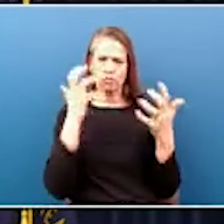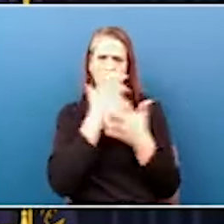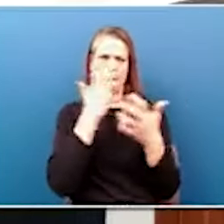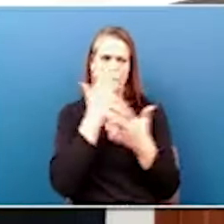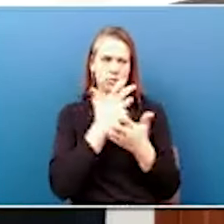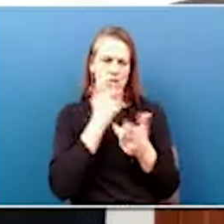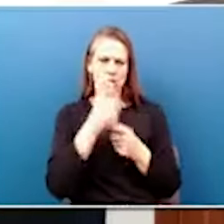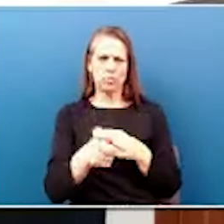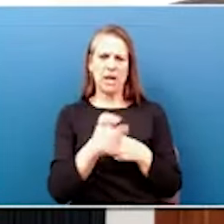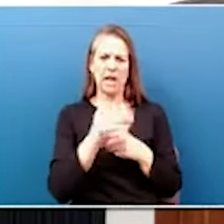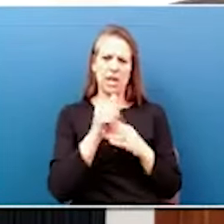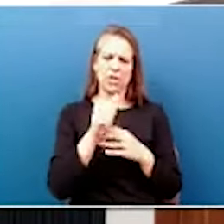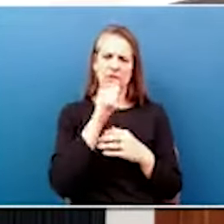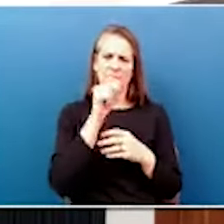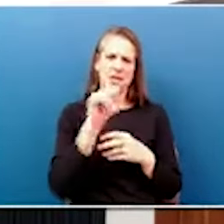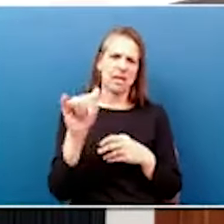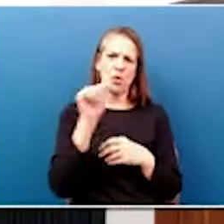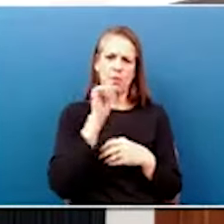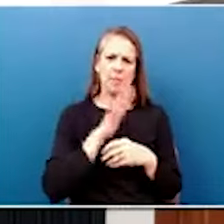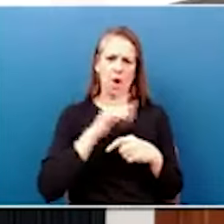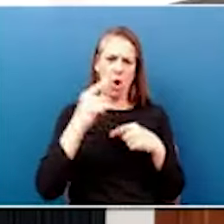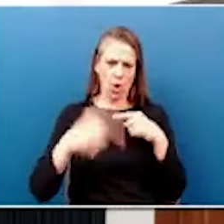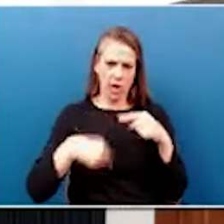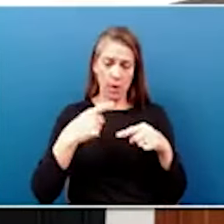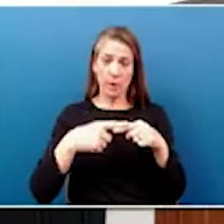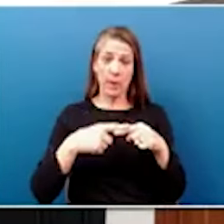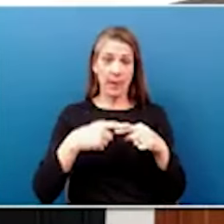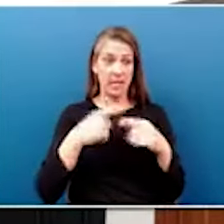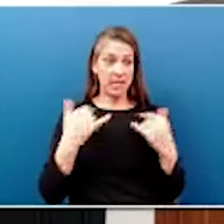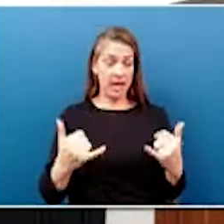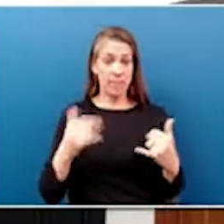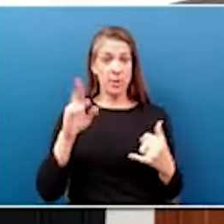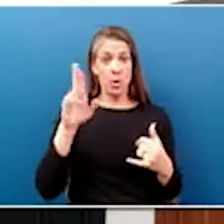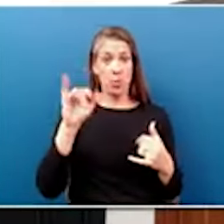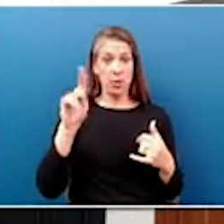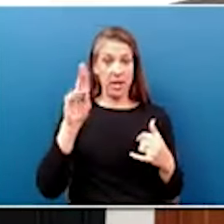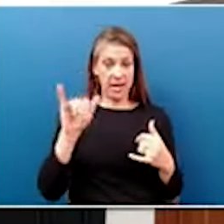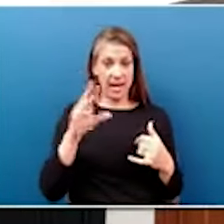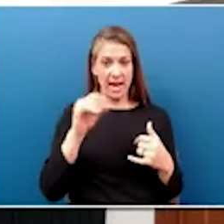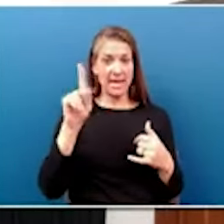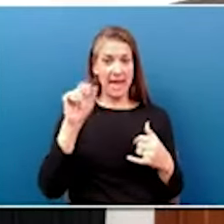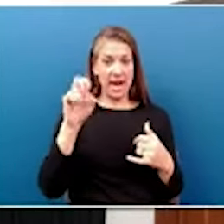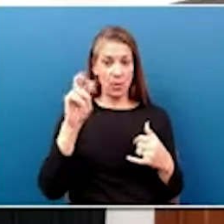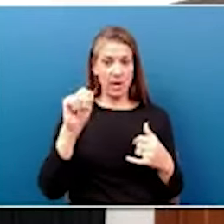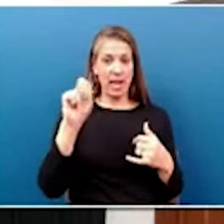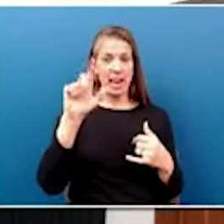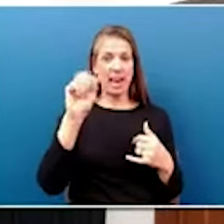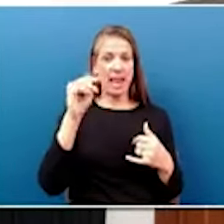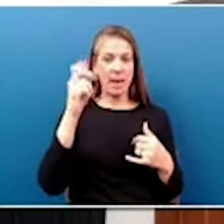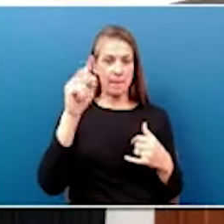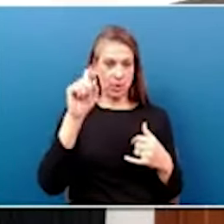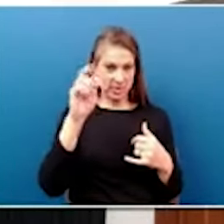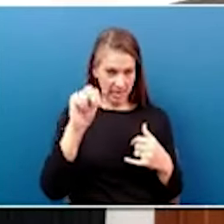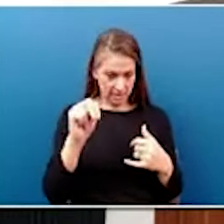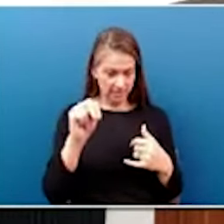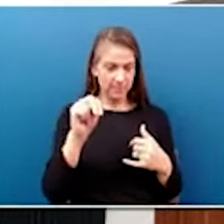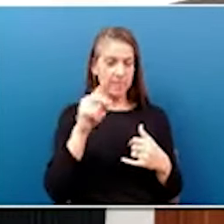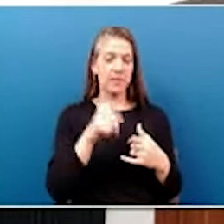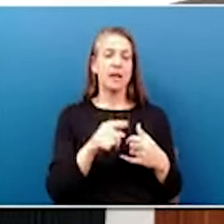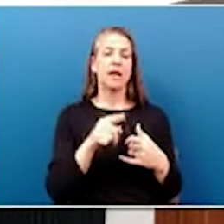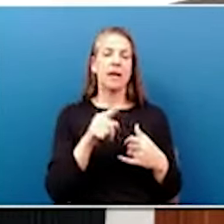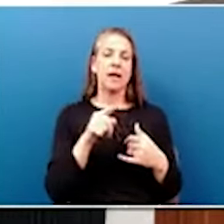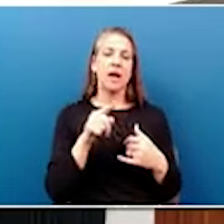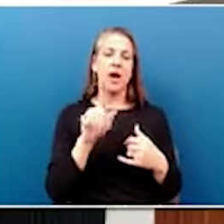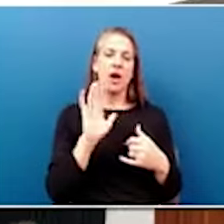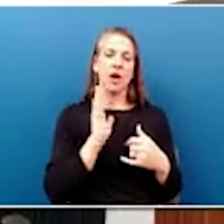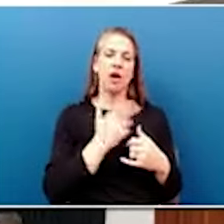Kentucky women year-round. Earlier today, Brittany and Karen Lamberton, wife of our Adjutant General Lamberton, who's on